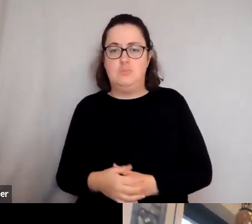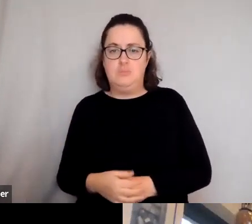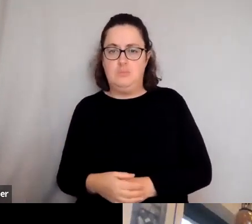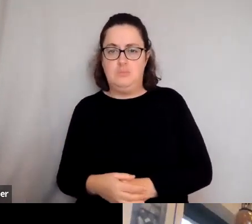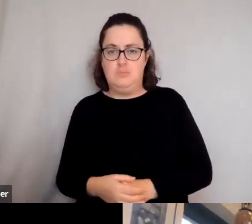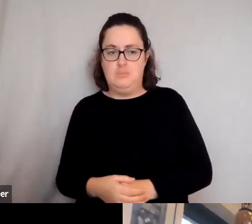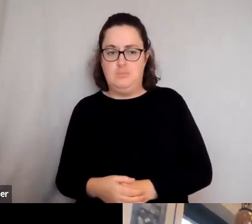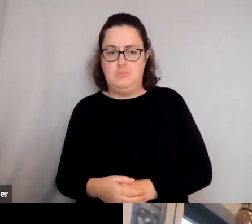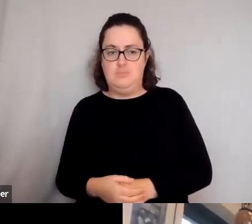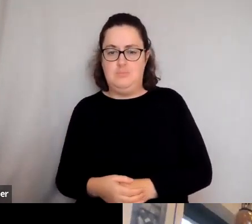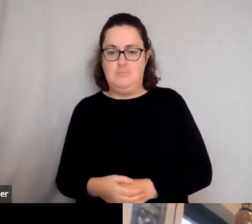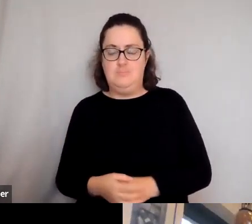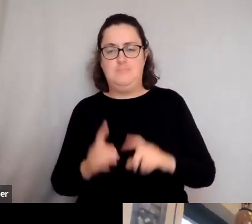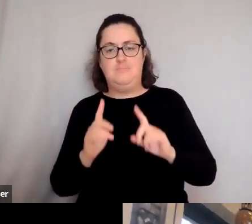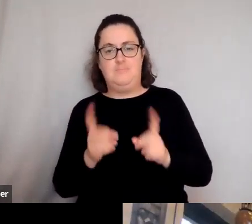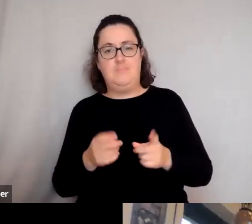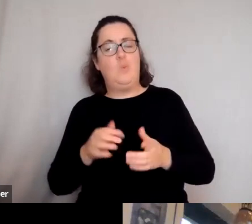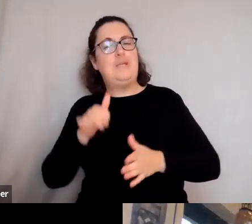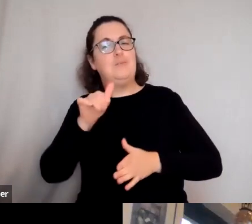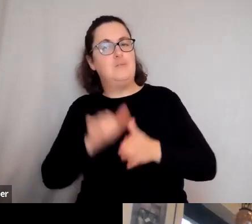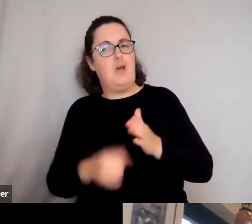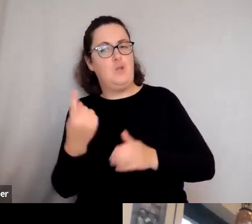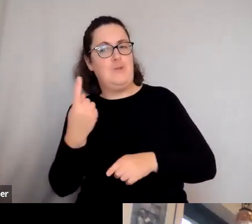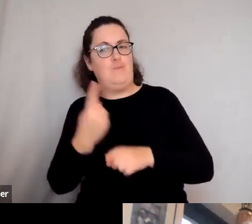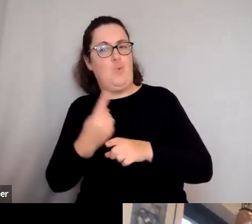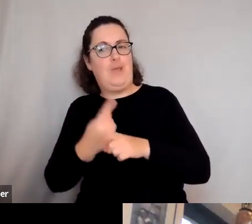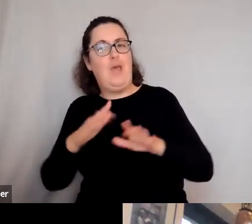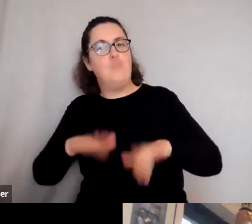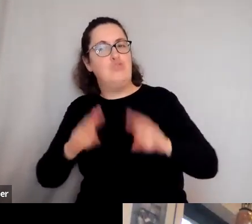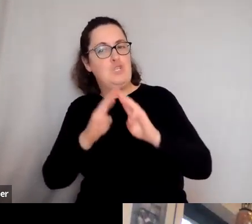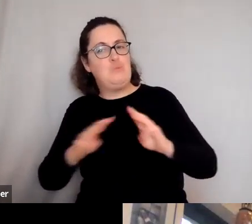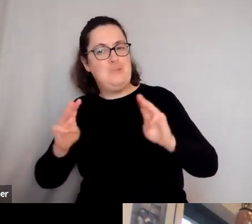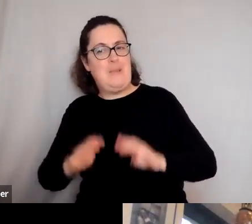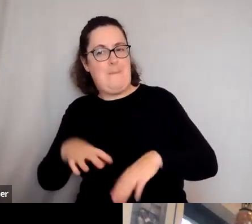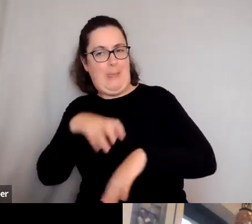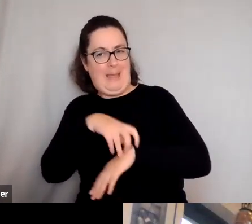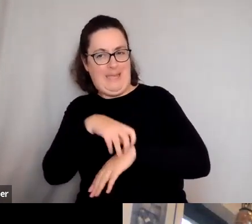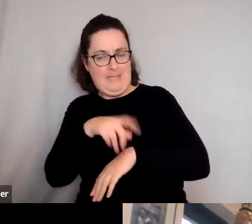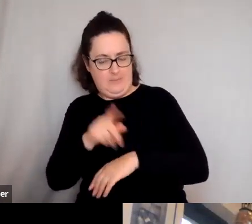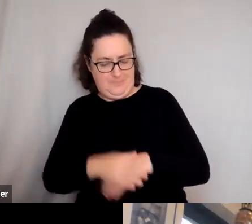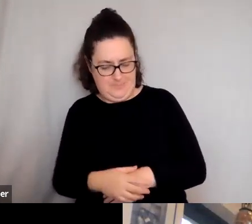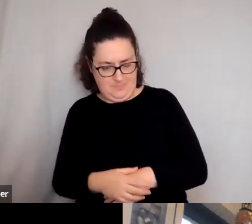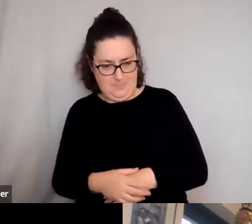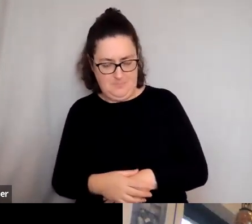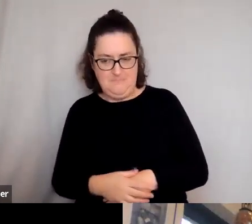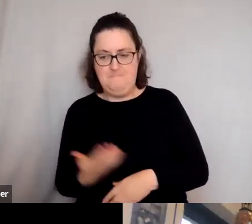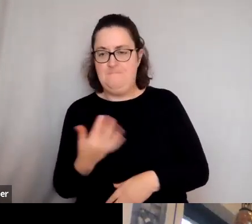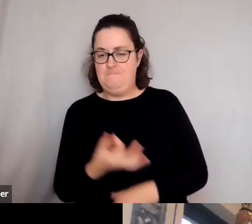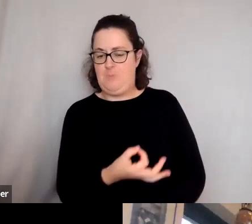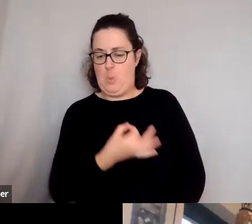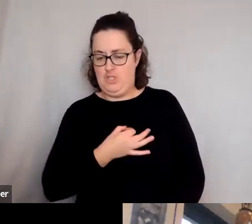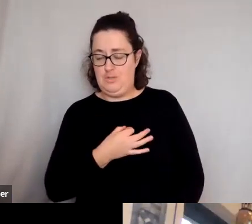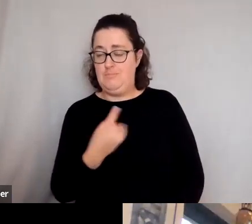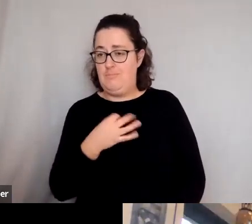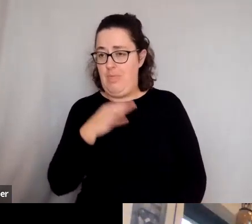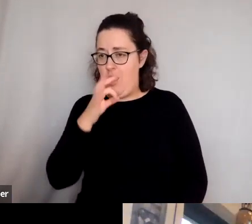We started with you talking about your piece of cake at the British Museum. And one of the questions we got earlier was you're a trustee of the